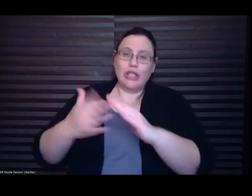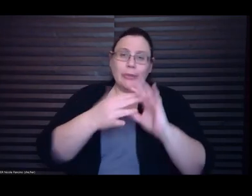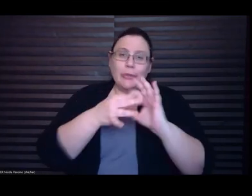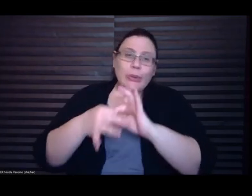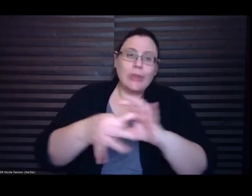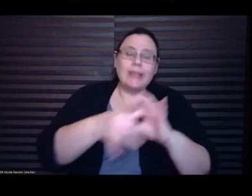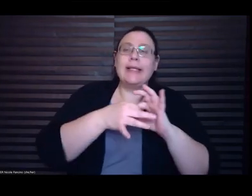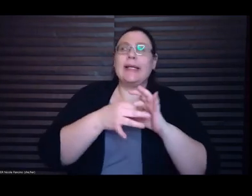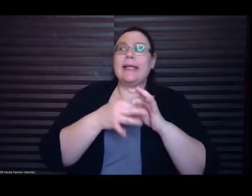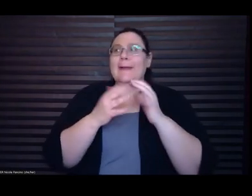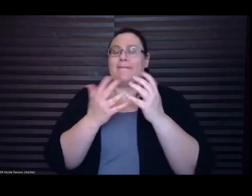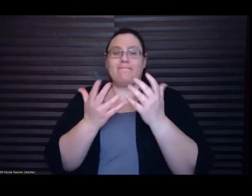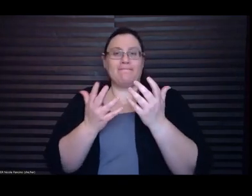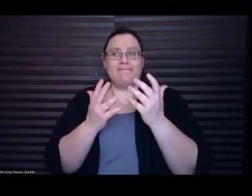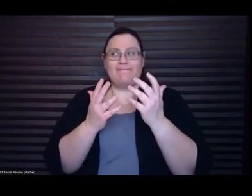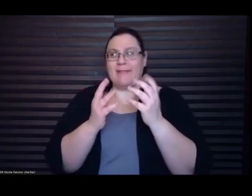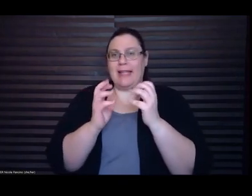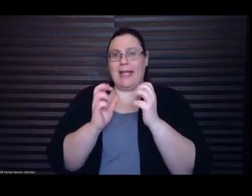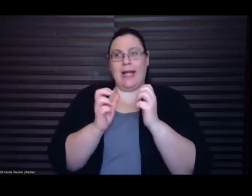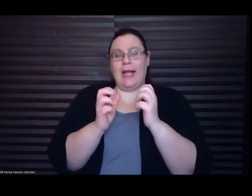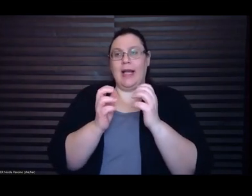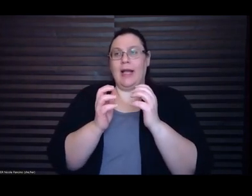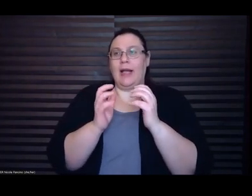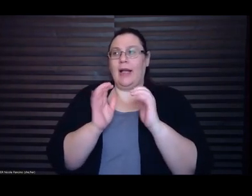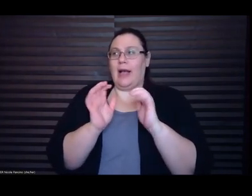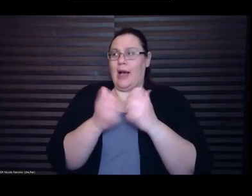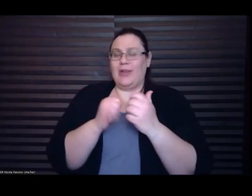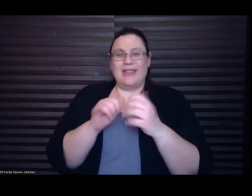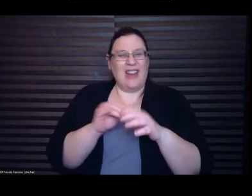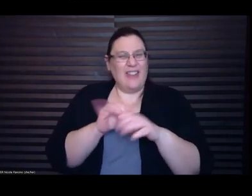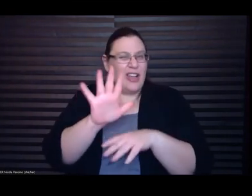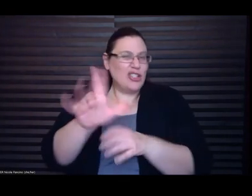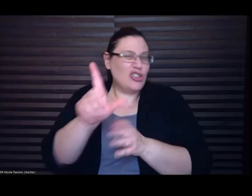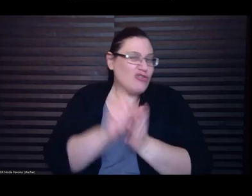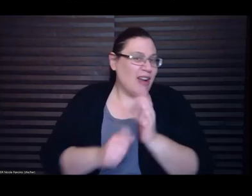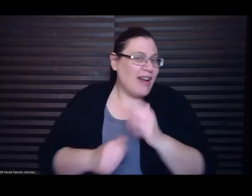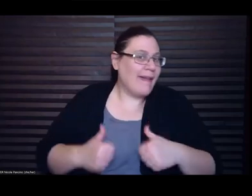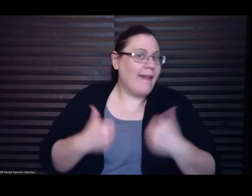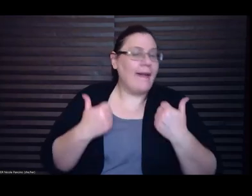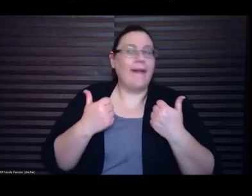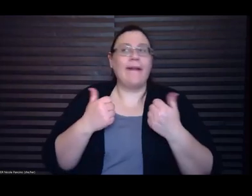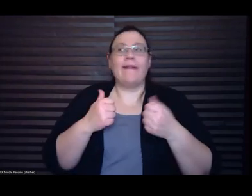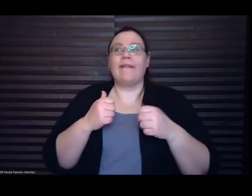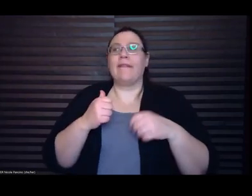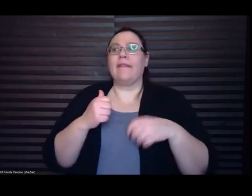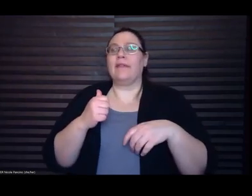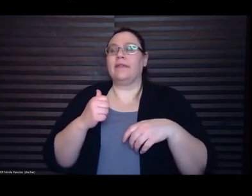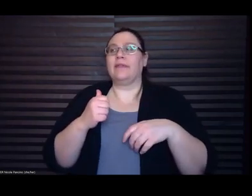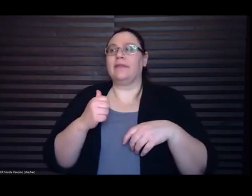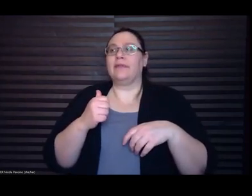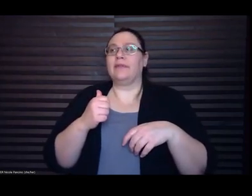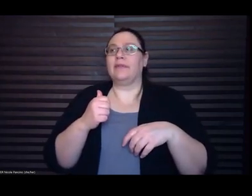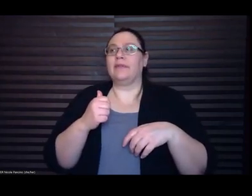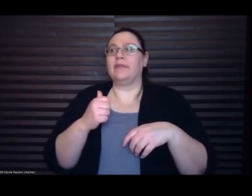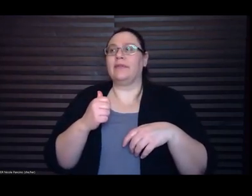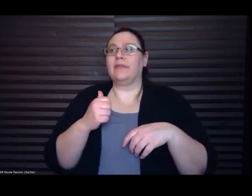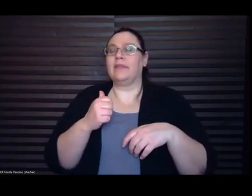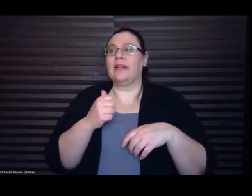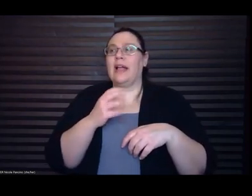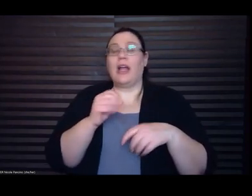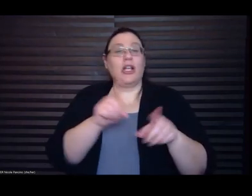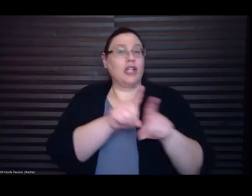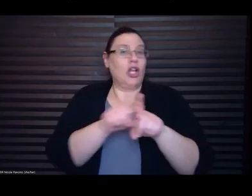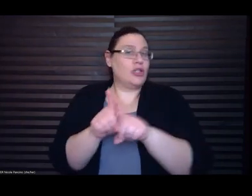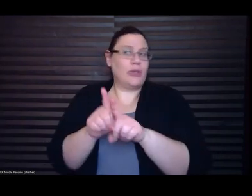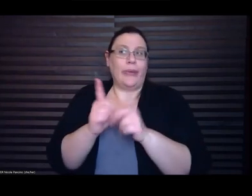your writing life um and and and and also just your your career and and day-to-day